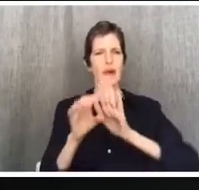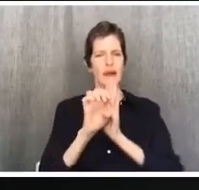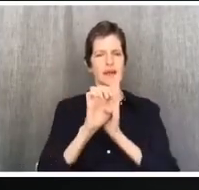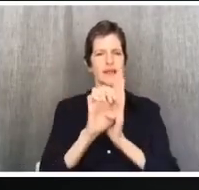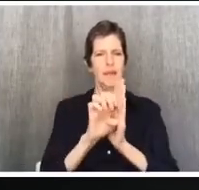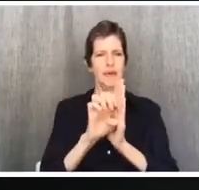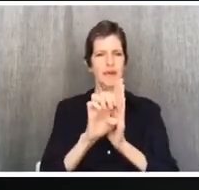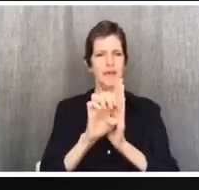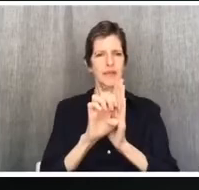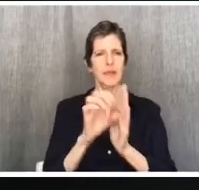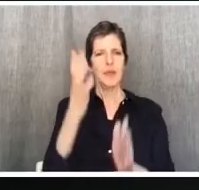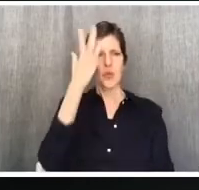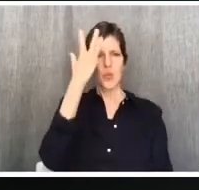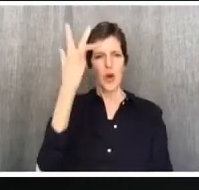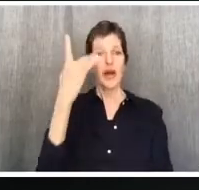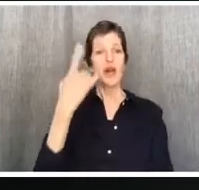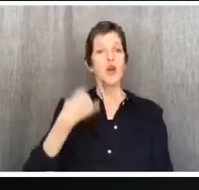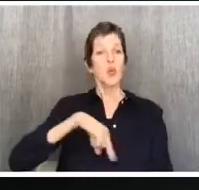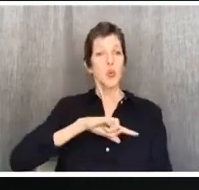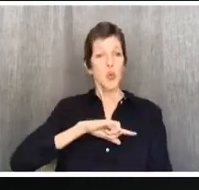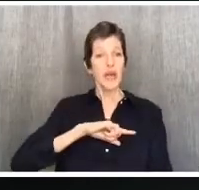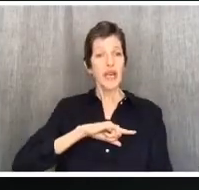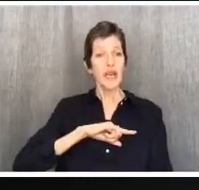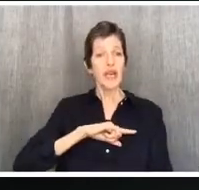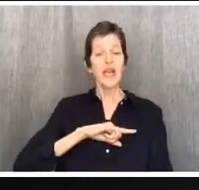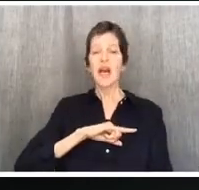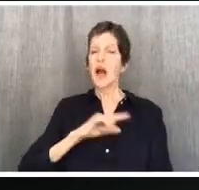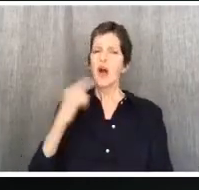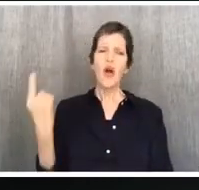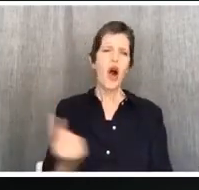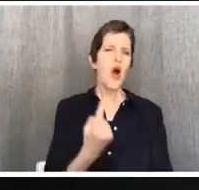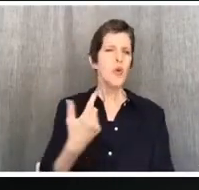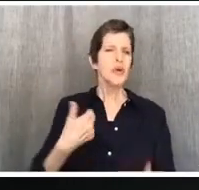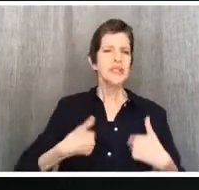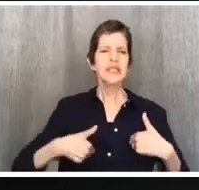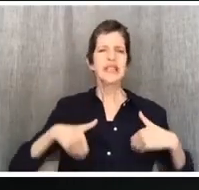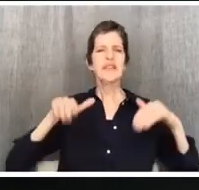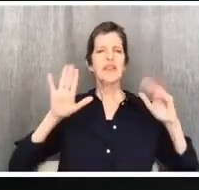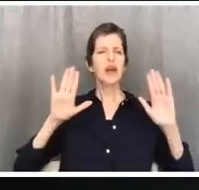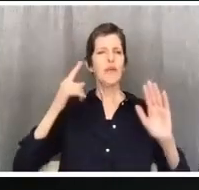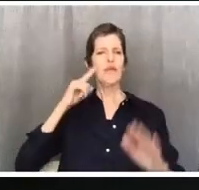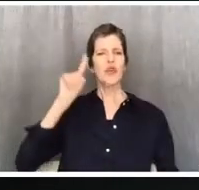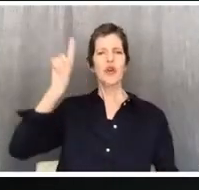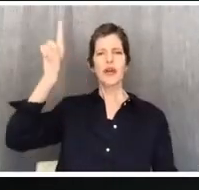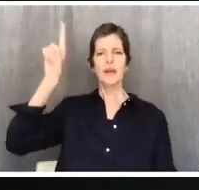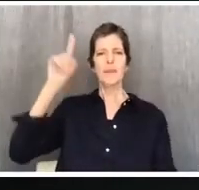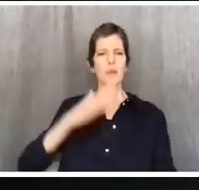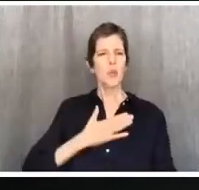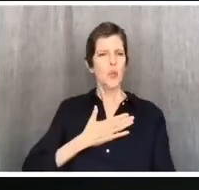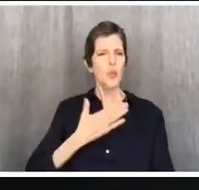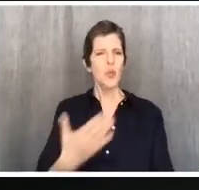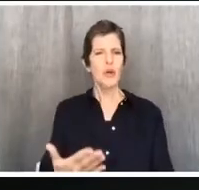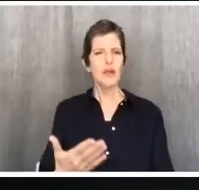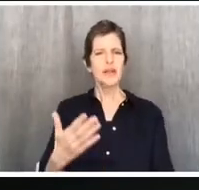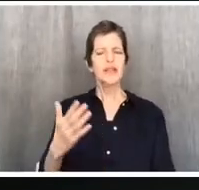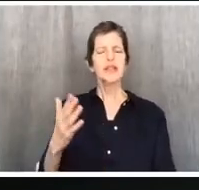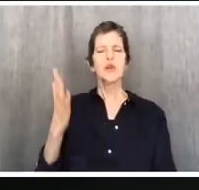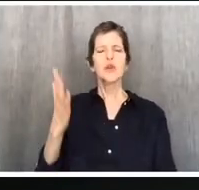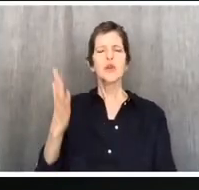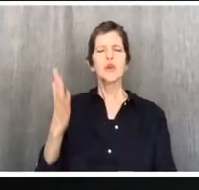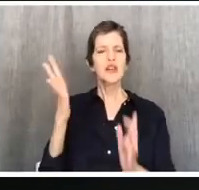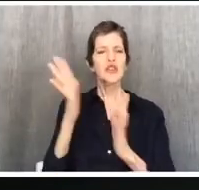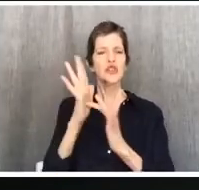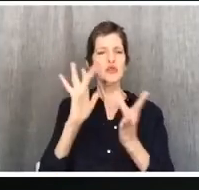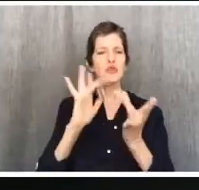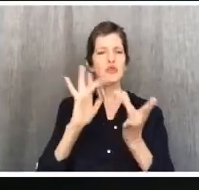For we who live are always being given over to death for Jesus's sake so that the life of Jesus also may be manifested in our